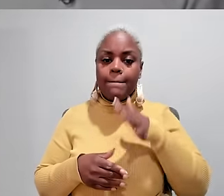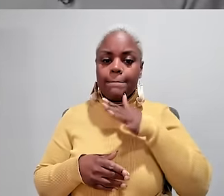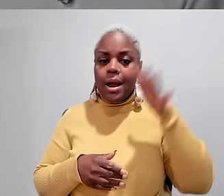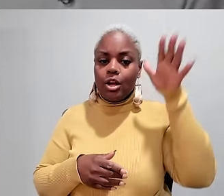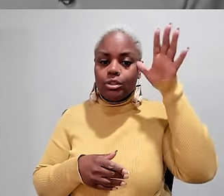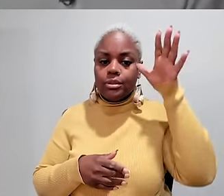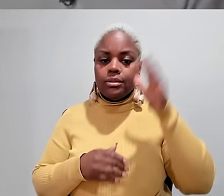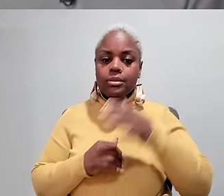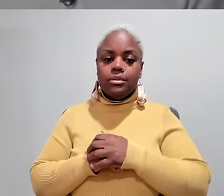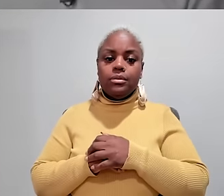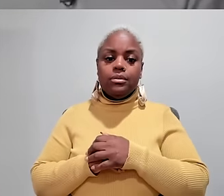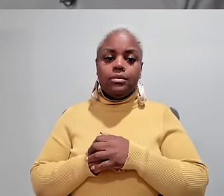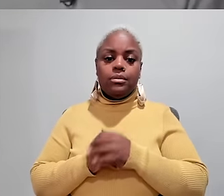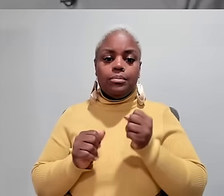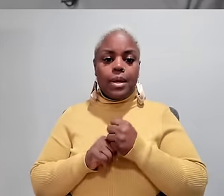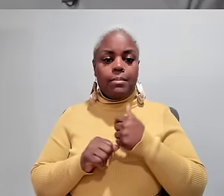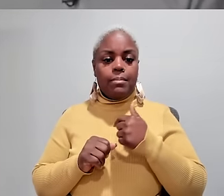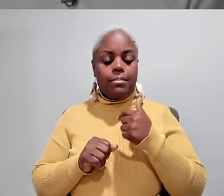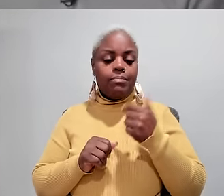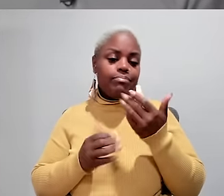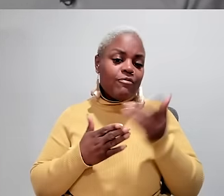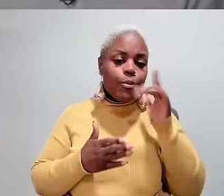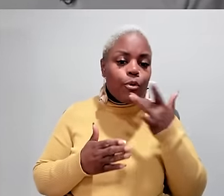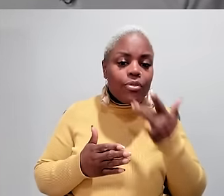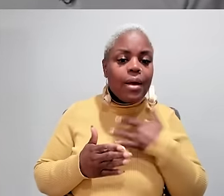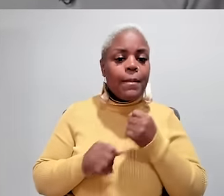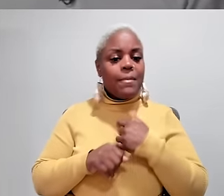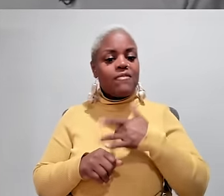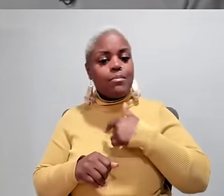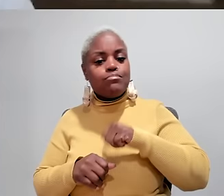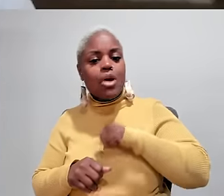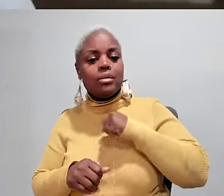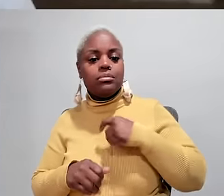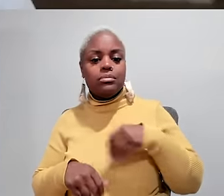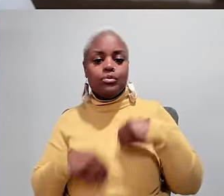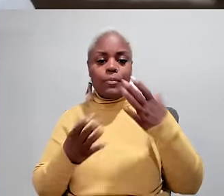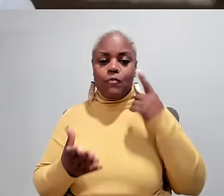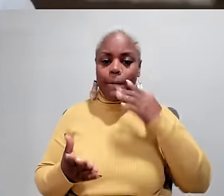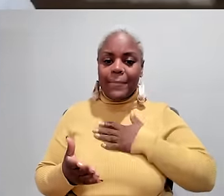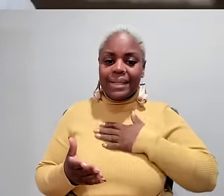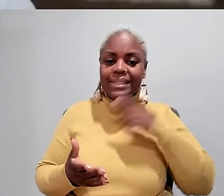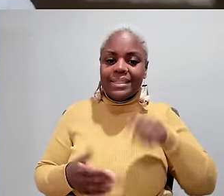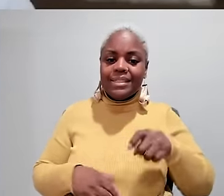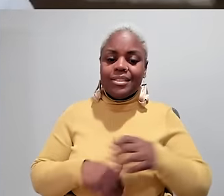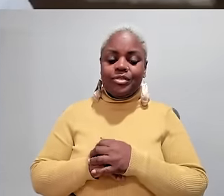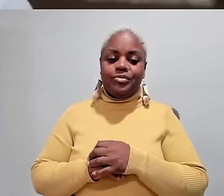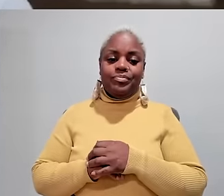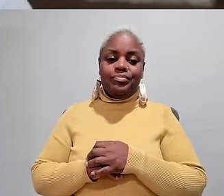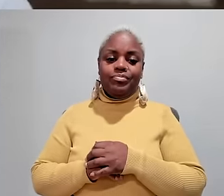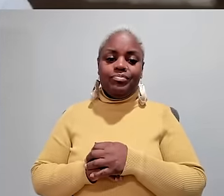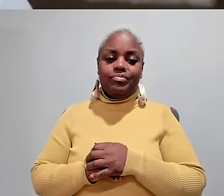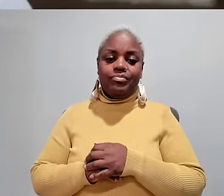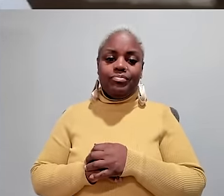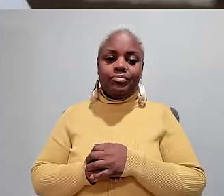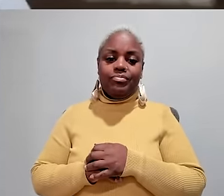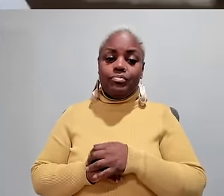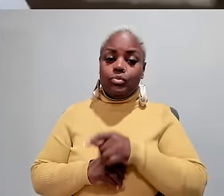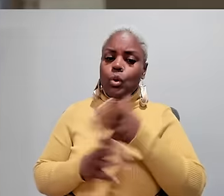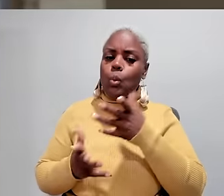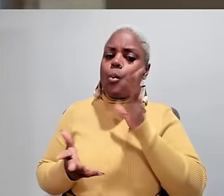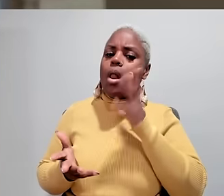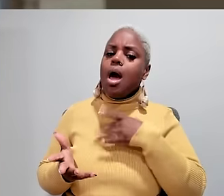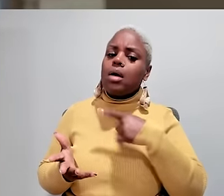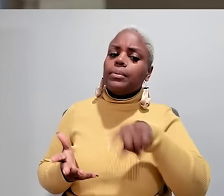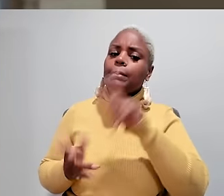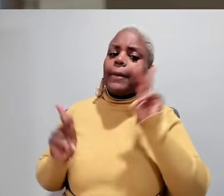I really like to be able to buy my parents things for their birthdays. It makes me feel proud to provide for my needs.